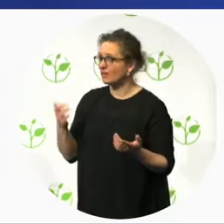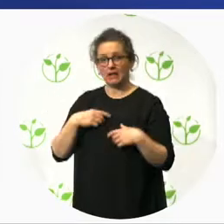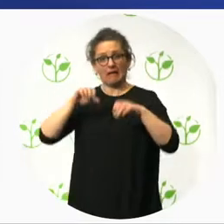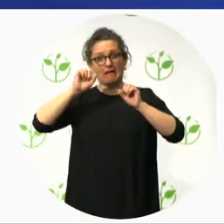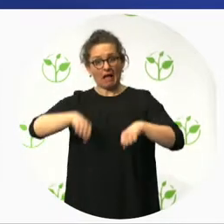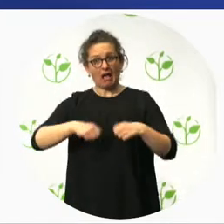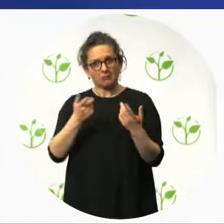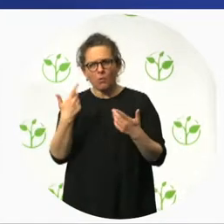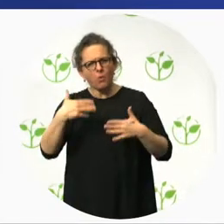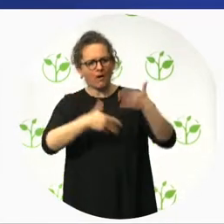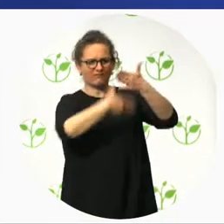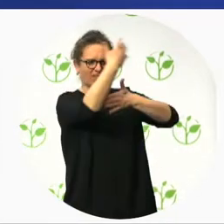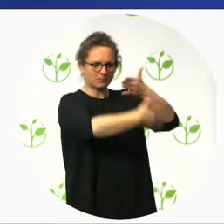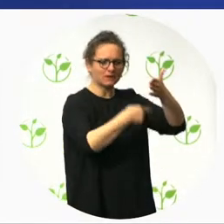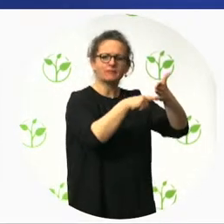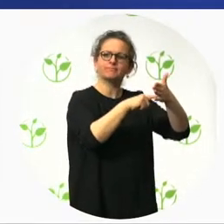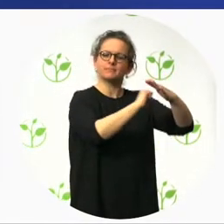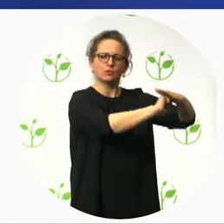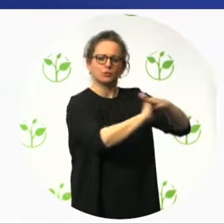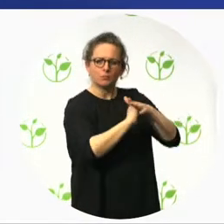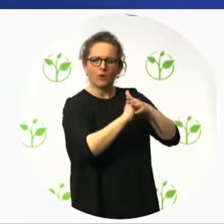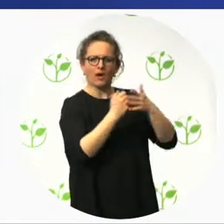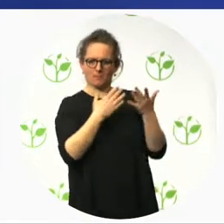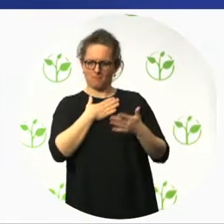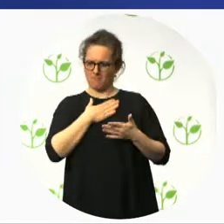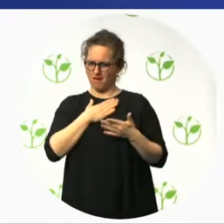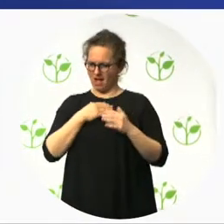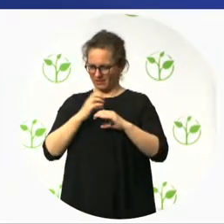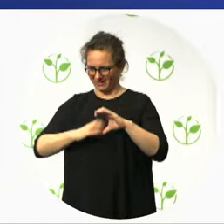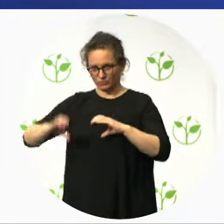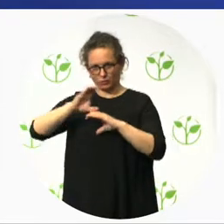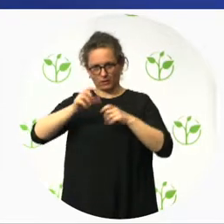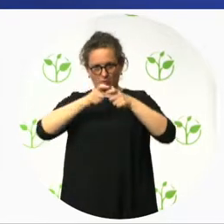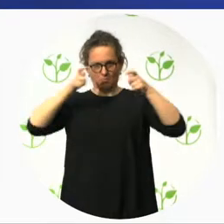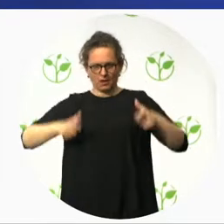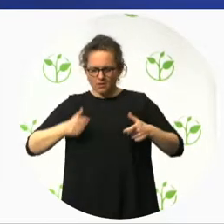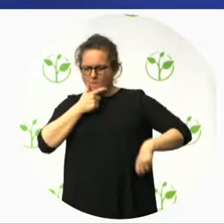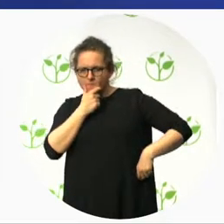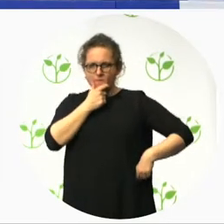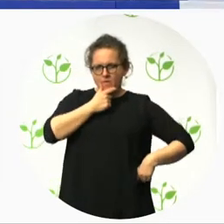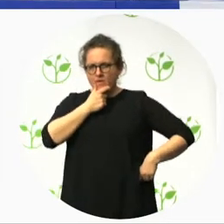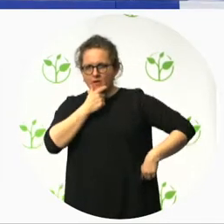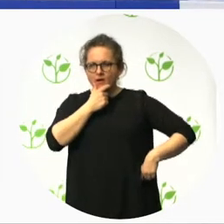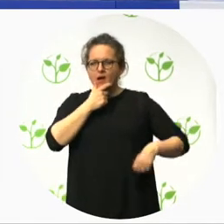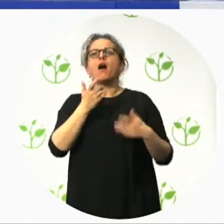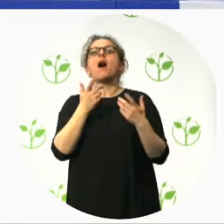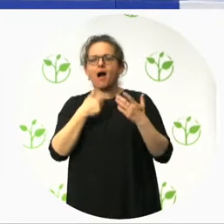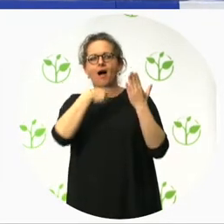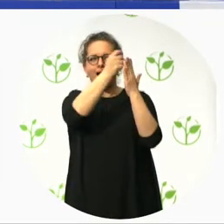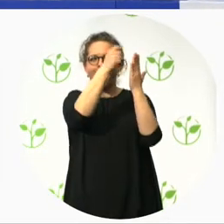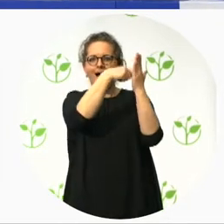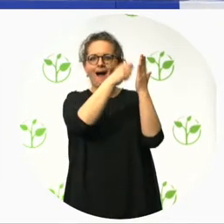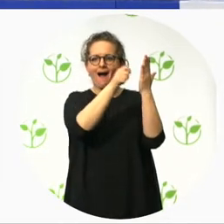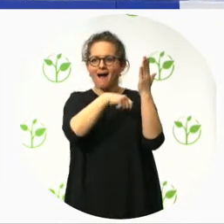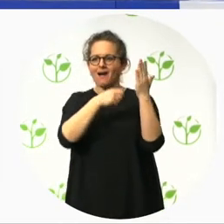to get feedback on the actions that we are implementing. Going to implementation, the